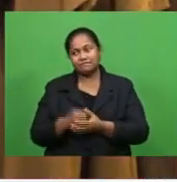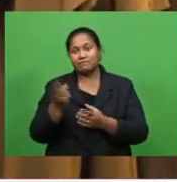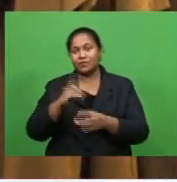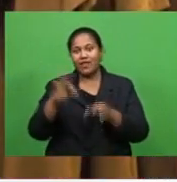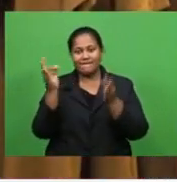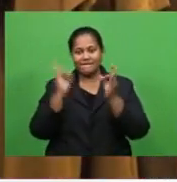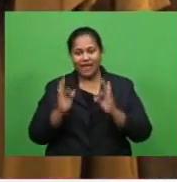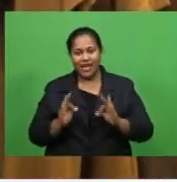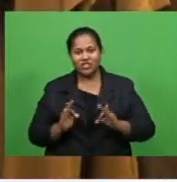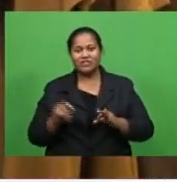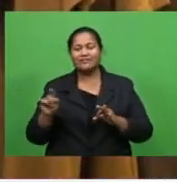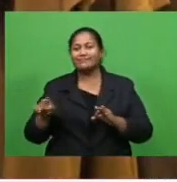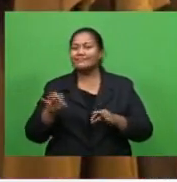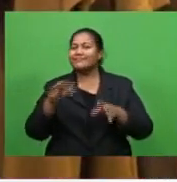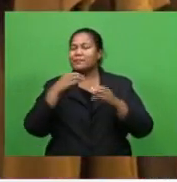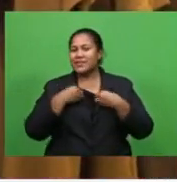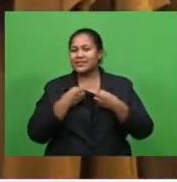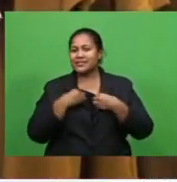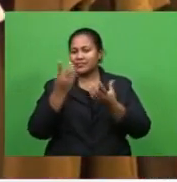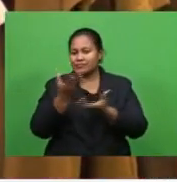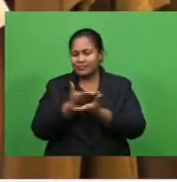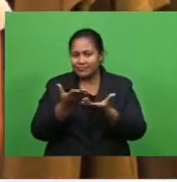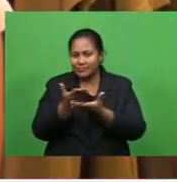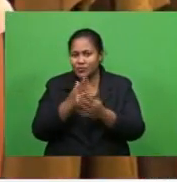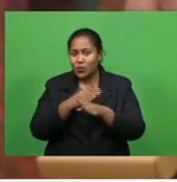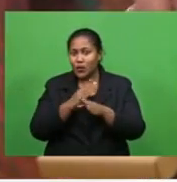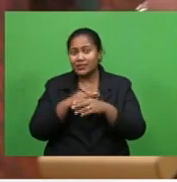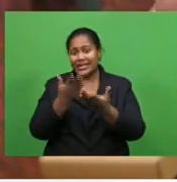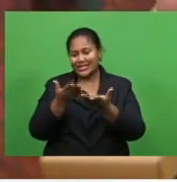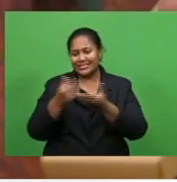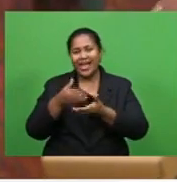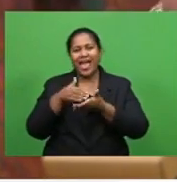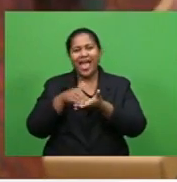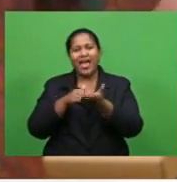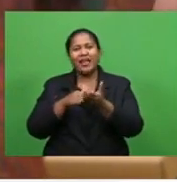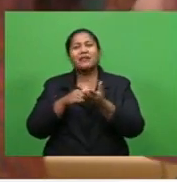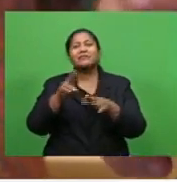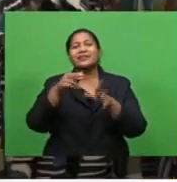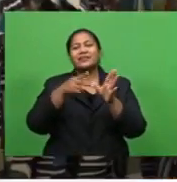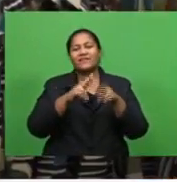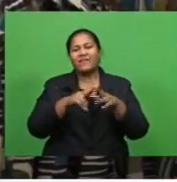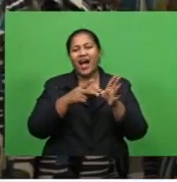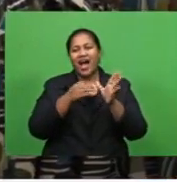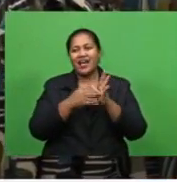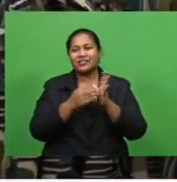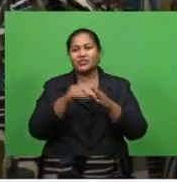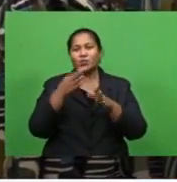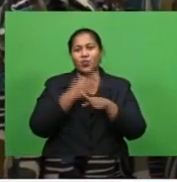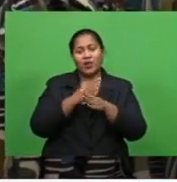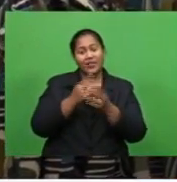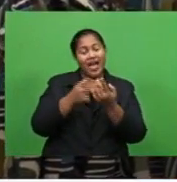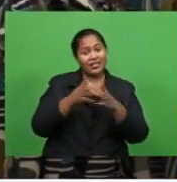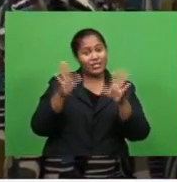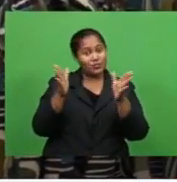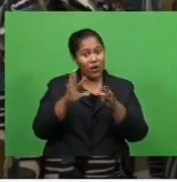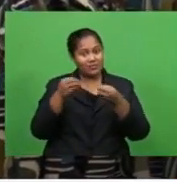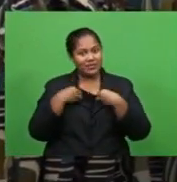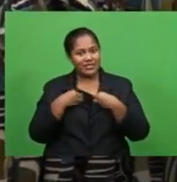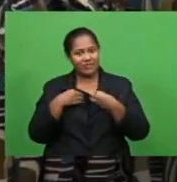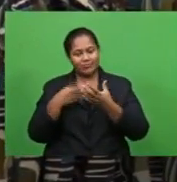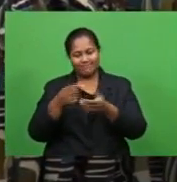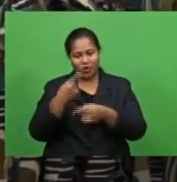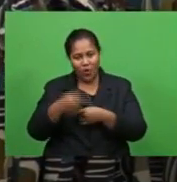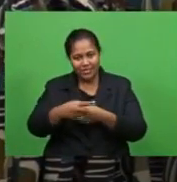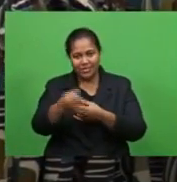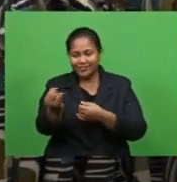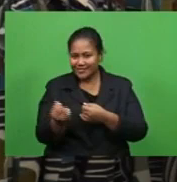boutique was born out of collaboration and this is a driving force in Farzali's decision to work with other SMEs to keep earning an income